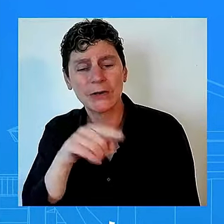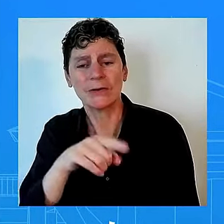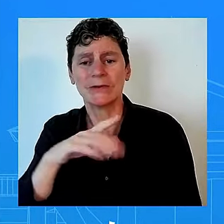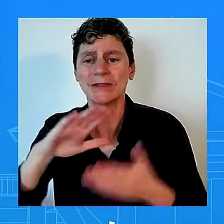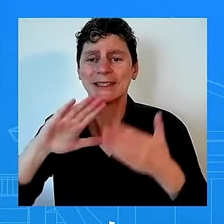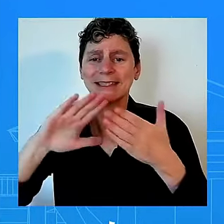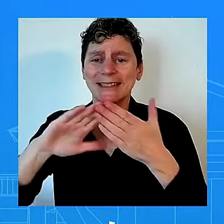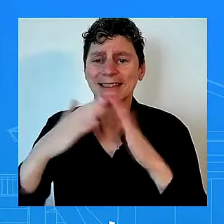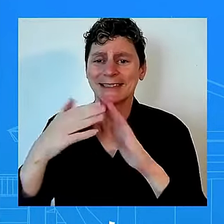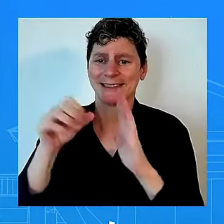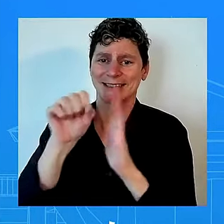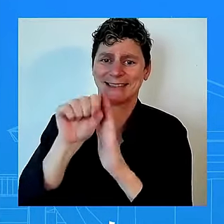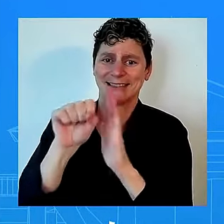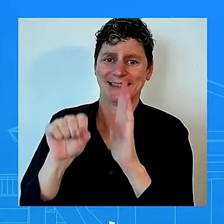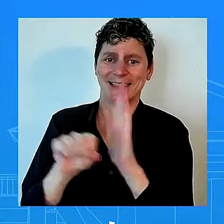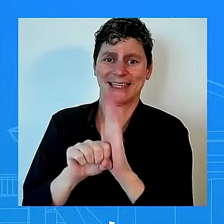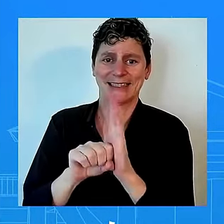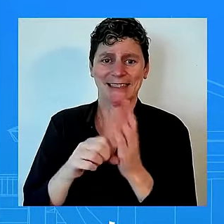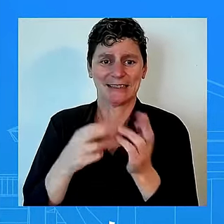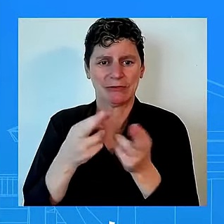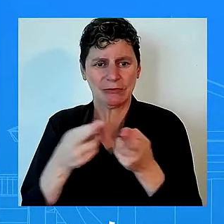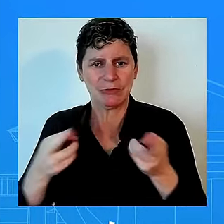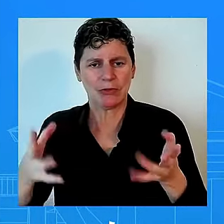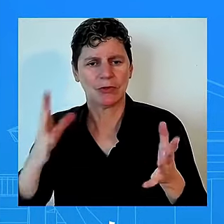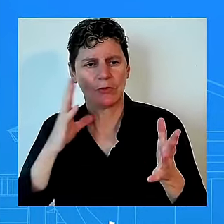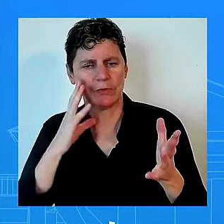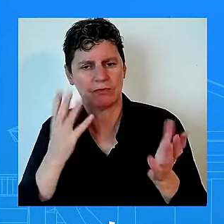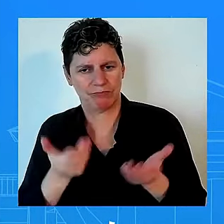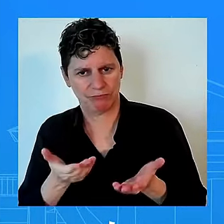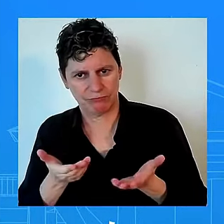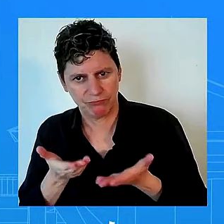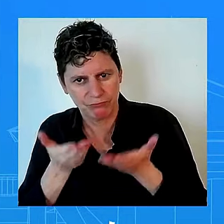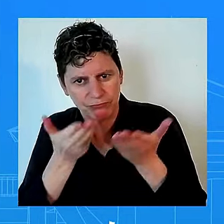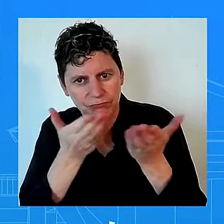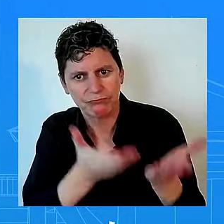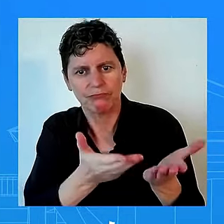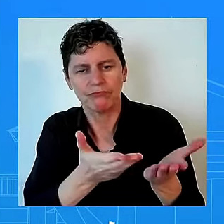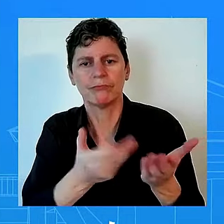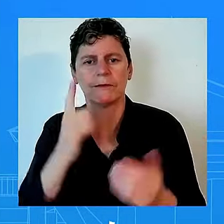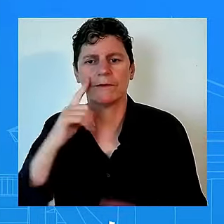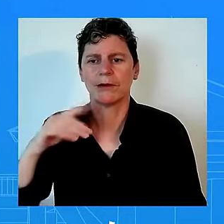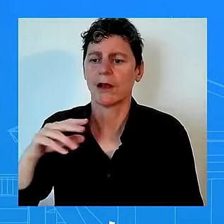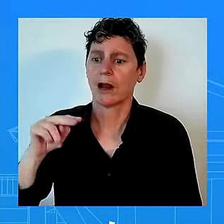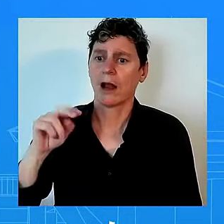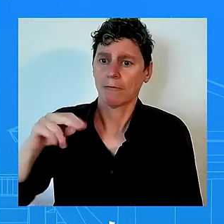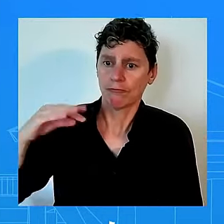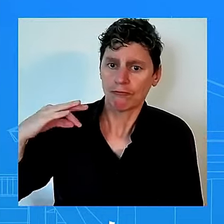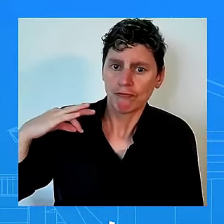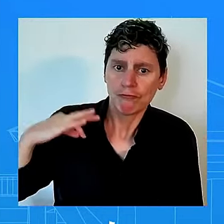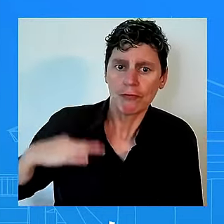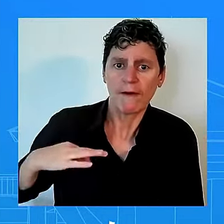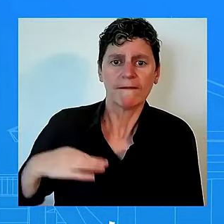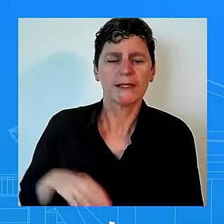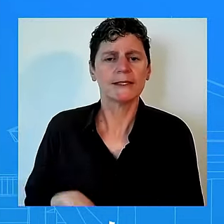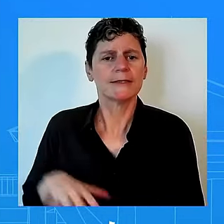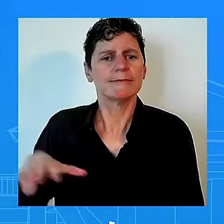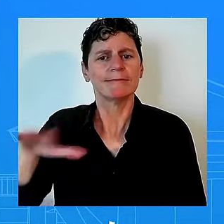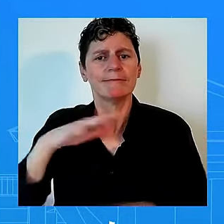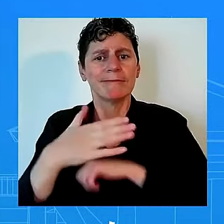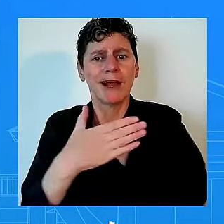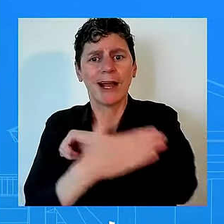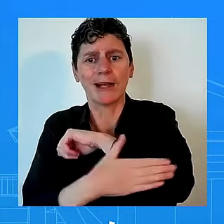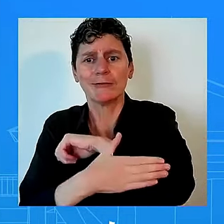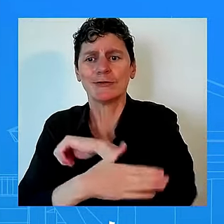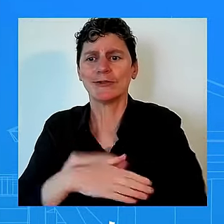dhs has been directly engaged with the city of springfield and local officials to make sure they have the support they need